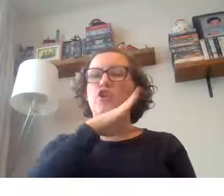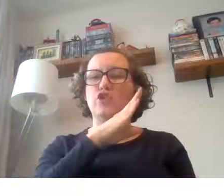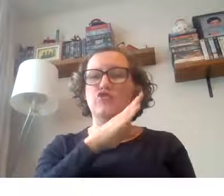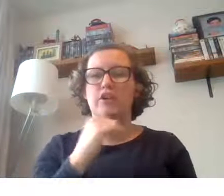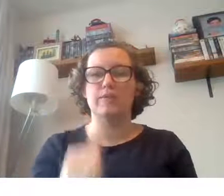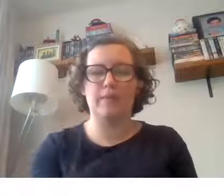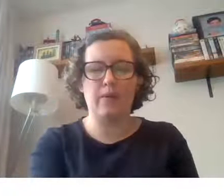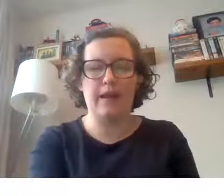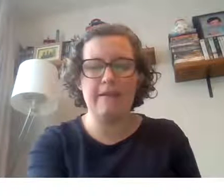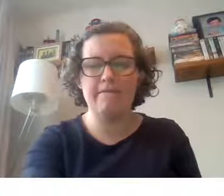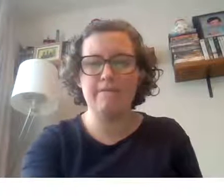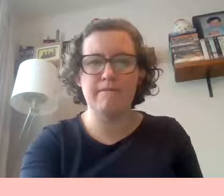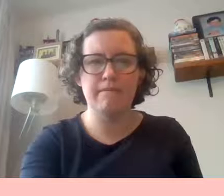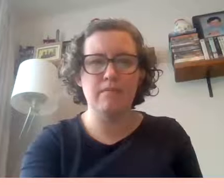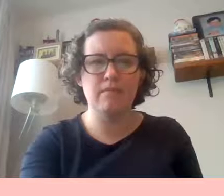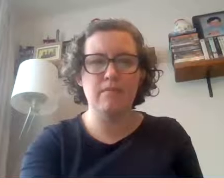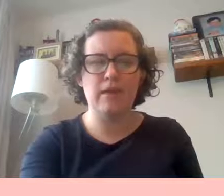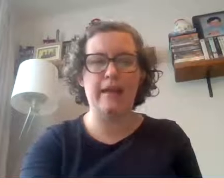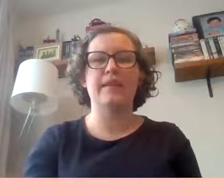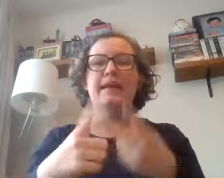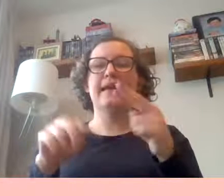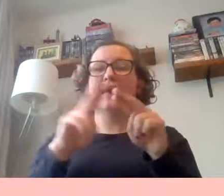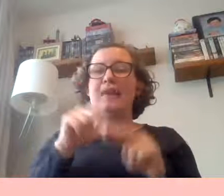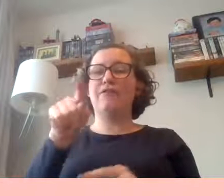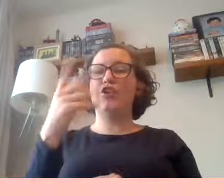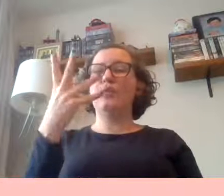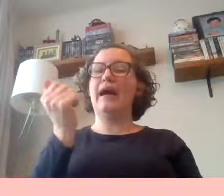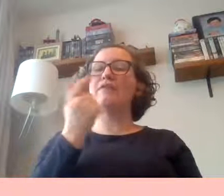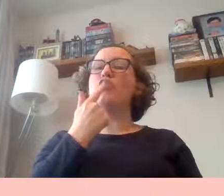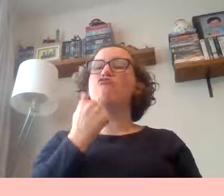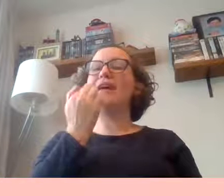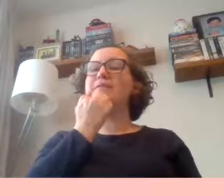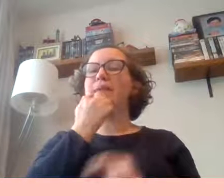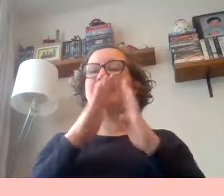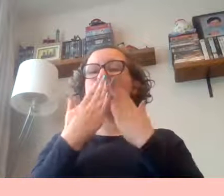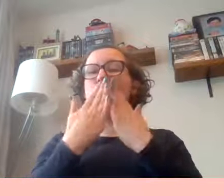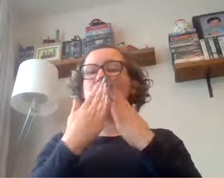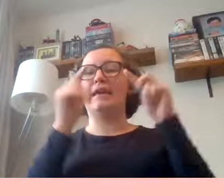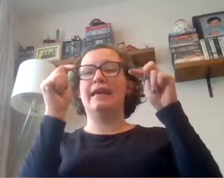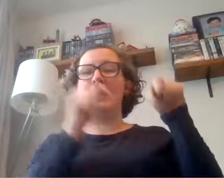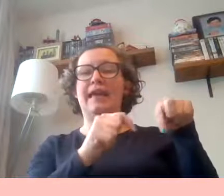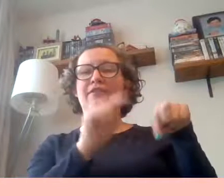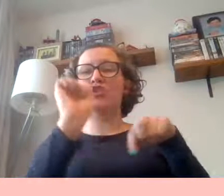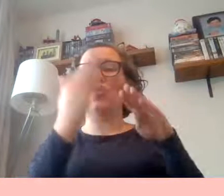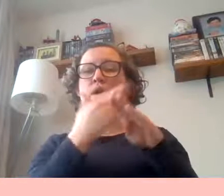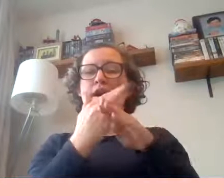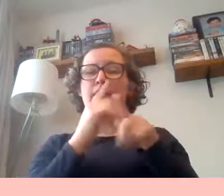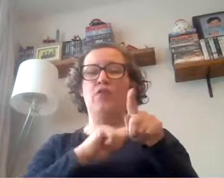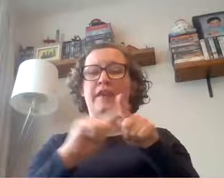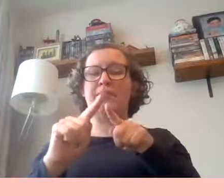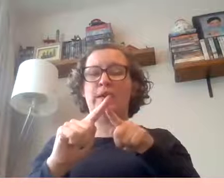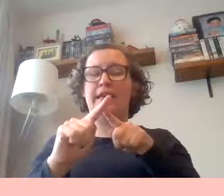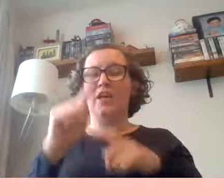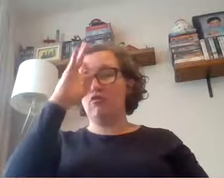100 okay okay if you have a red math book here is your